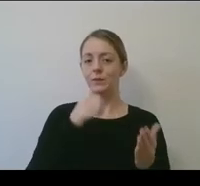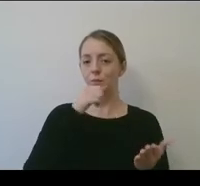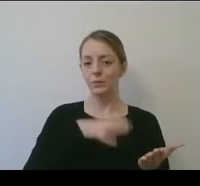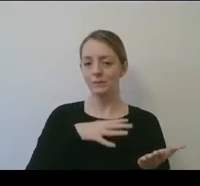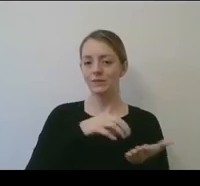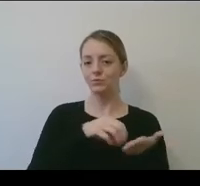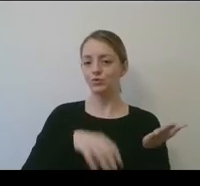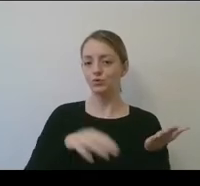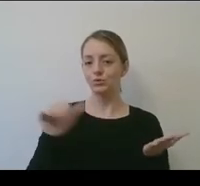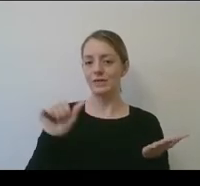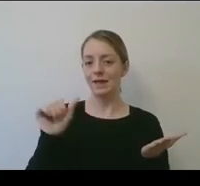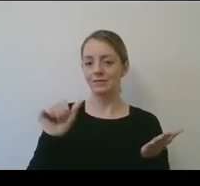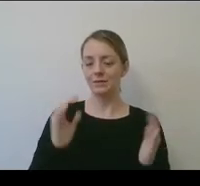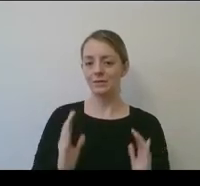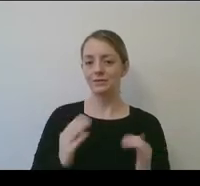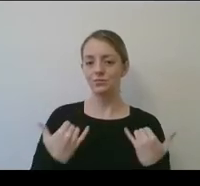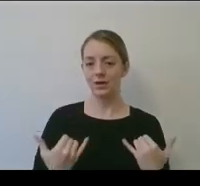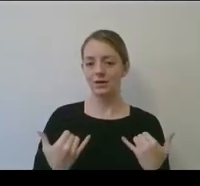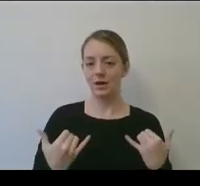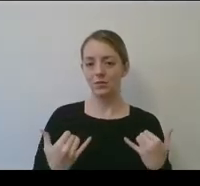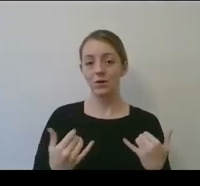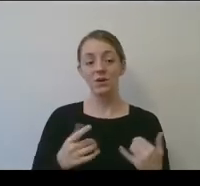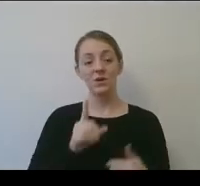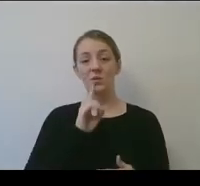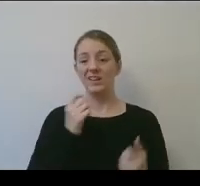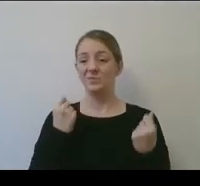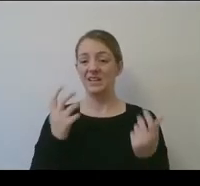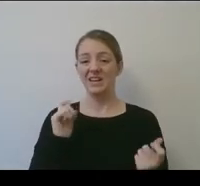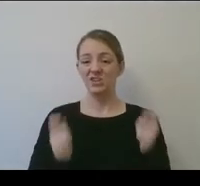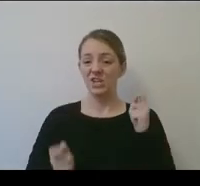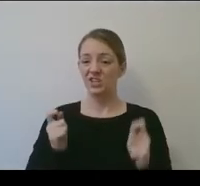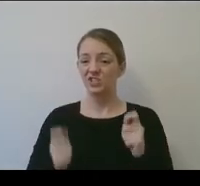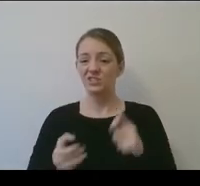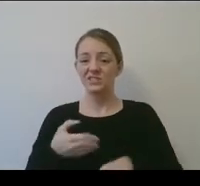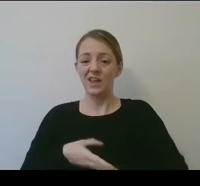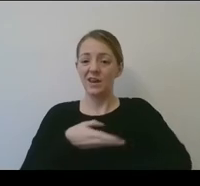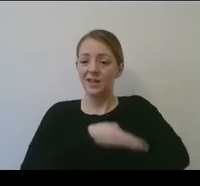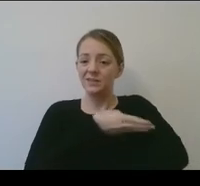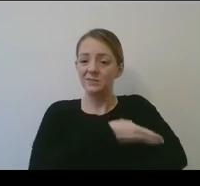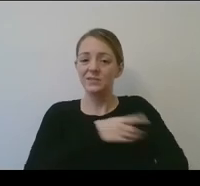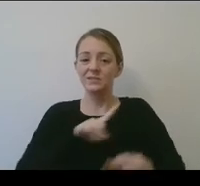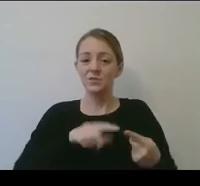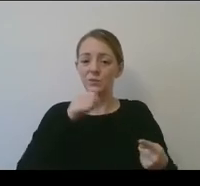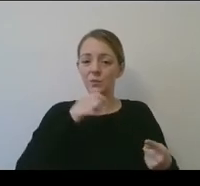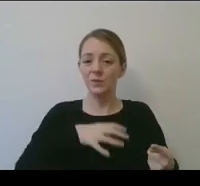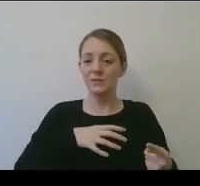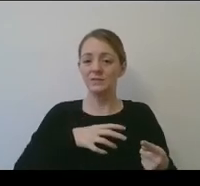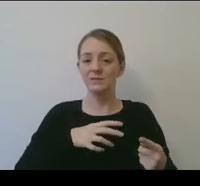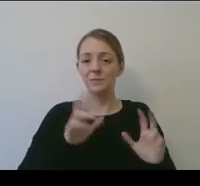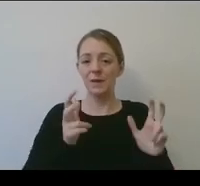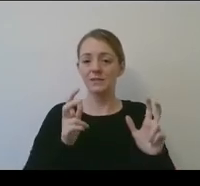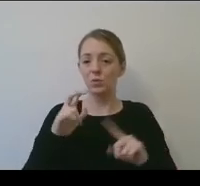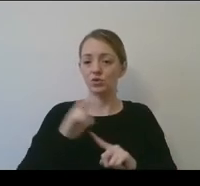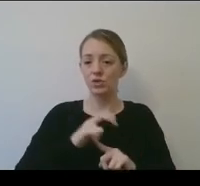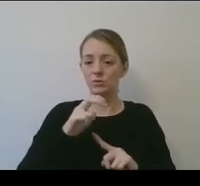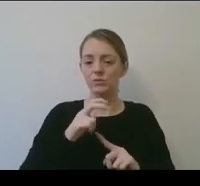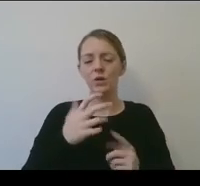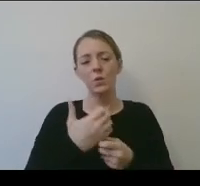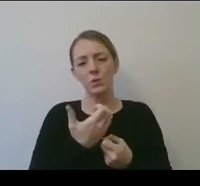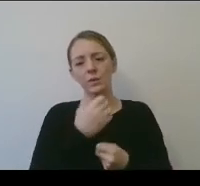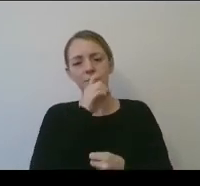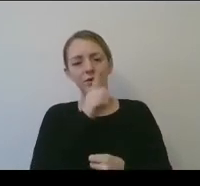of the fact that there's been so many changes and enhancements to the Women's Basketball Championship. We want to make sure that they're noted and